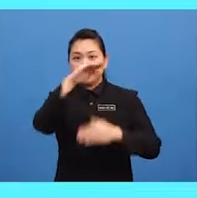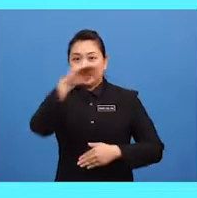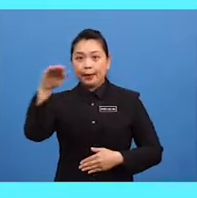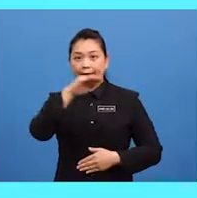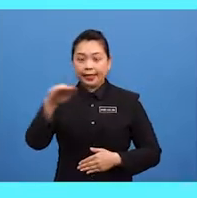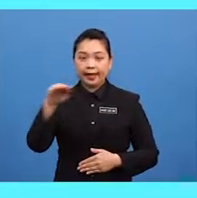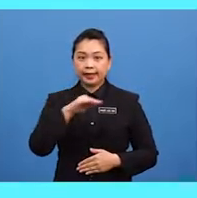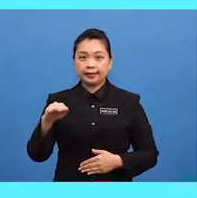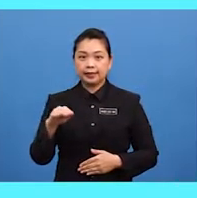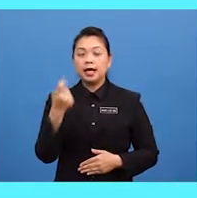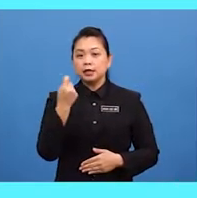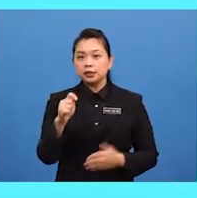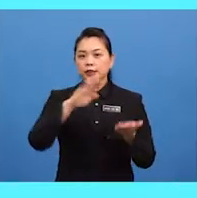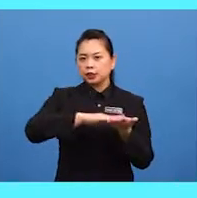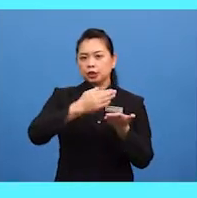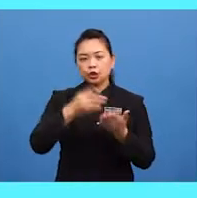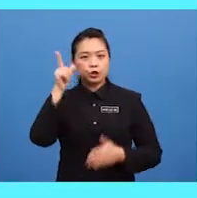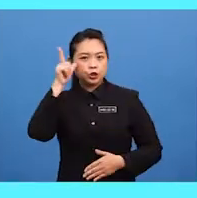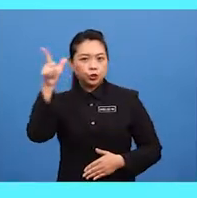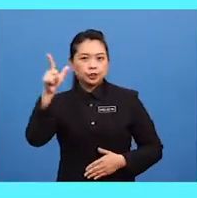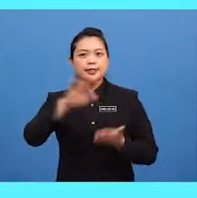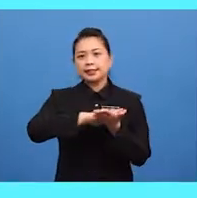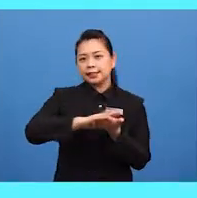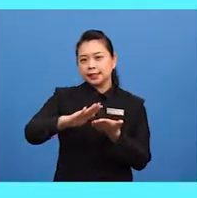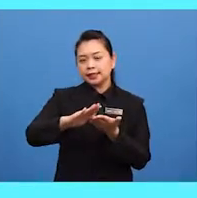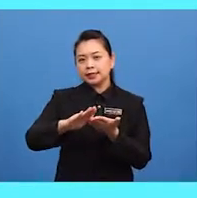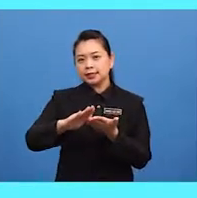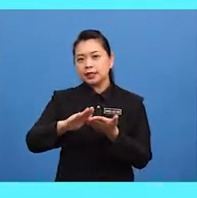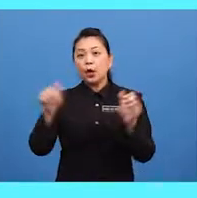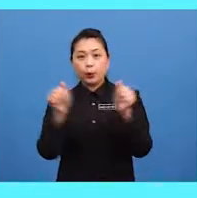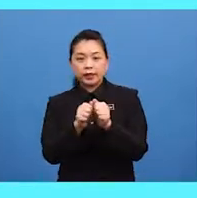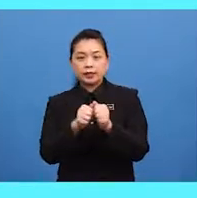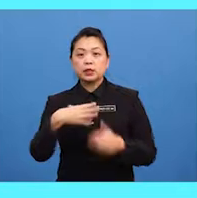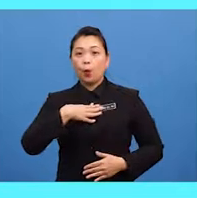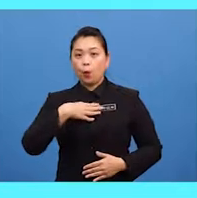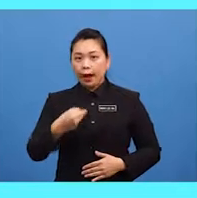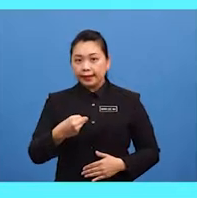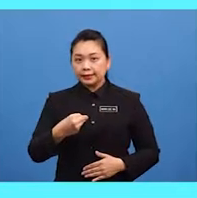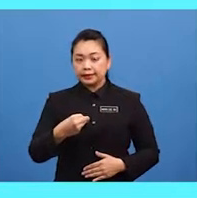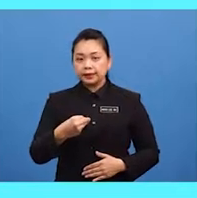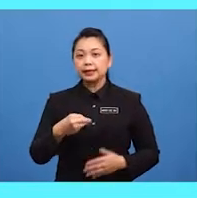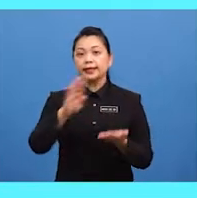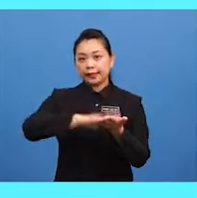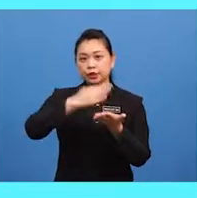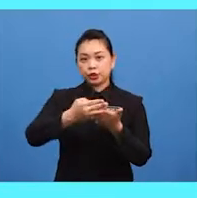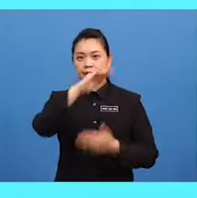the kitchen looks neat with its white themed kitchen cabinet